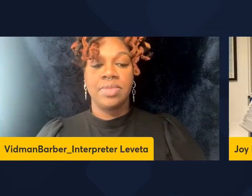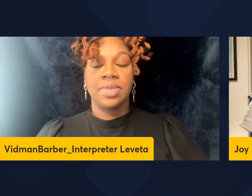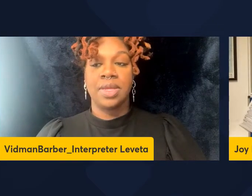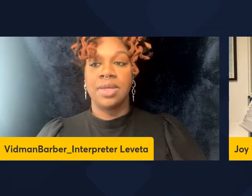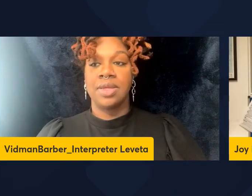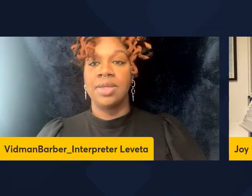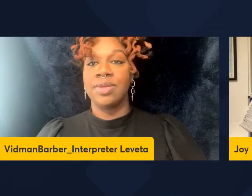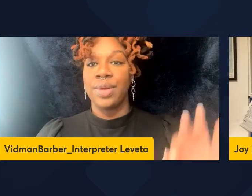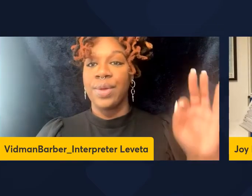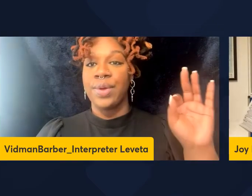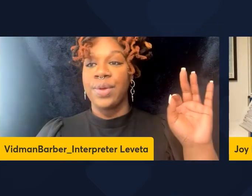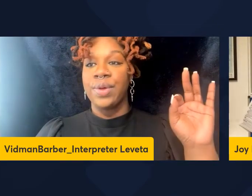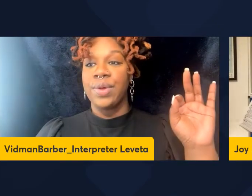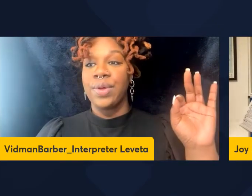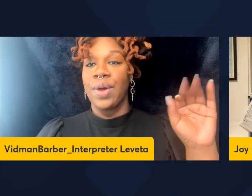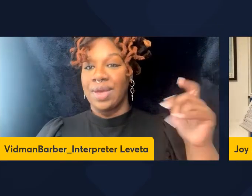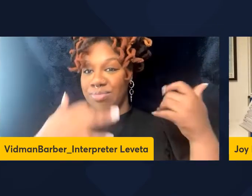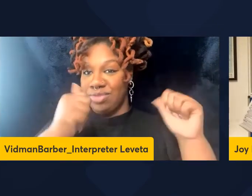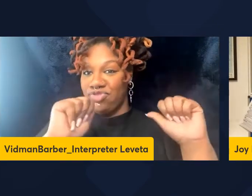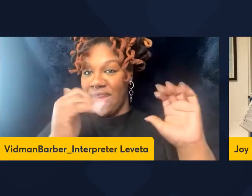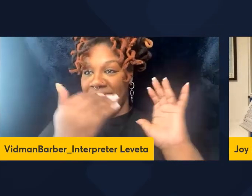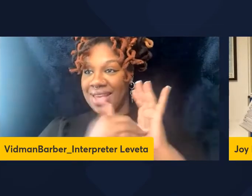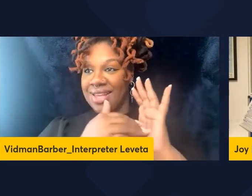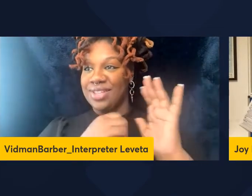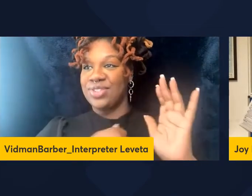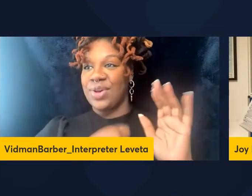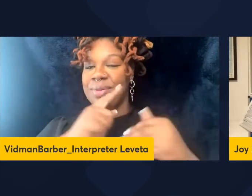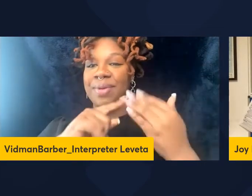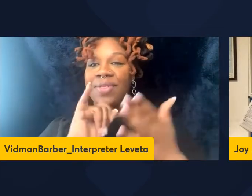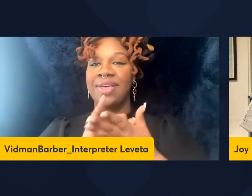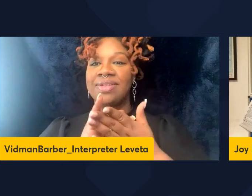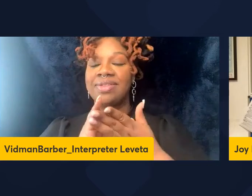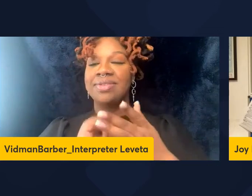Okay. Let me try sharing again. Sorry about that.